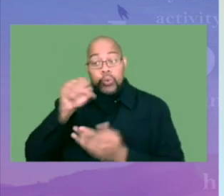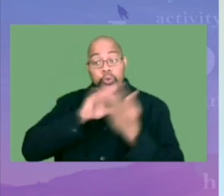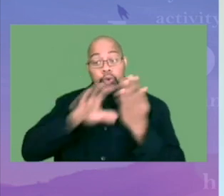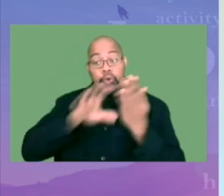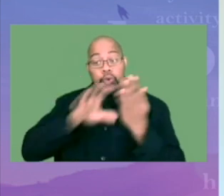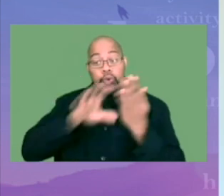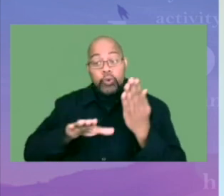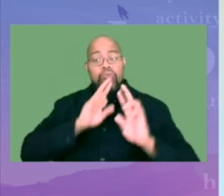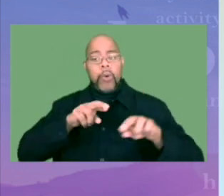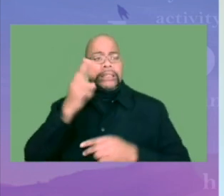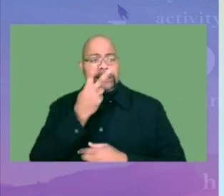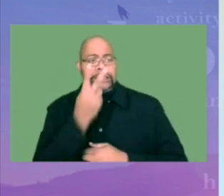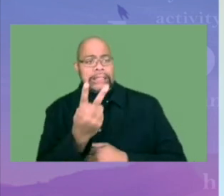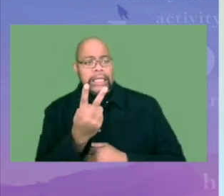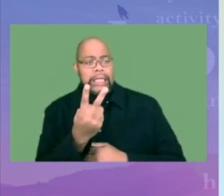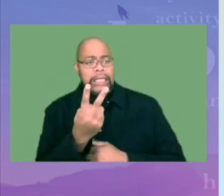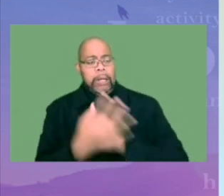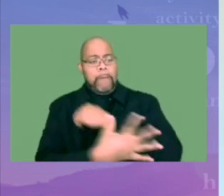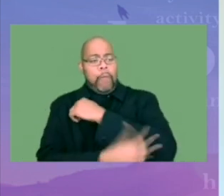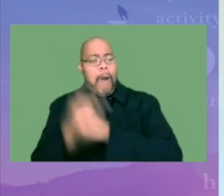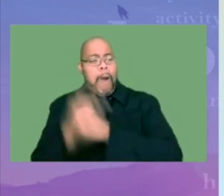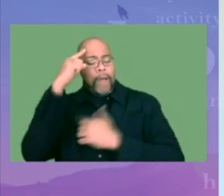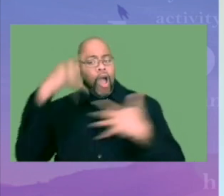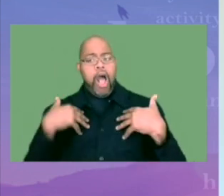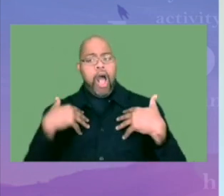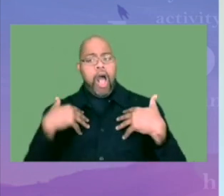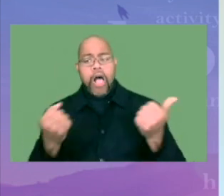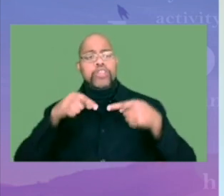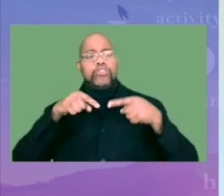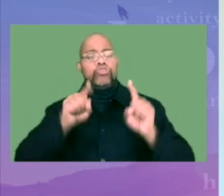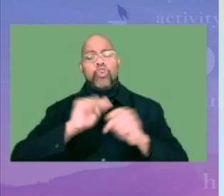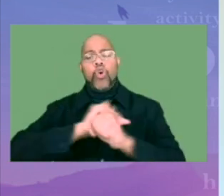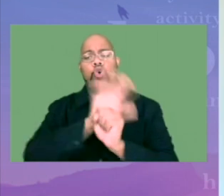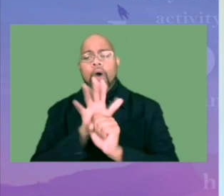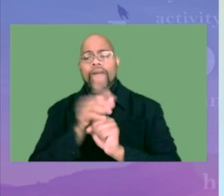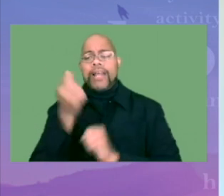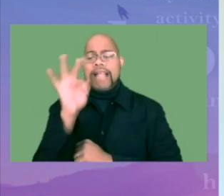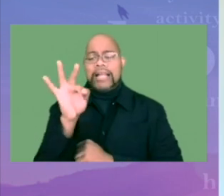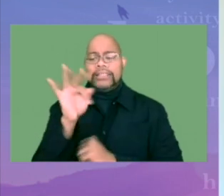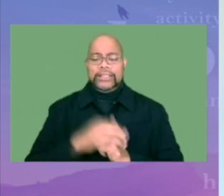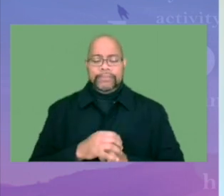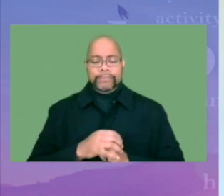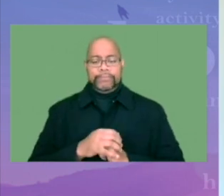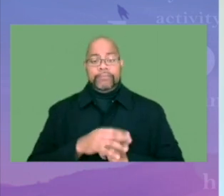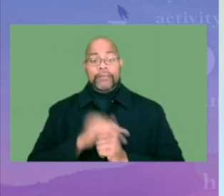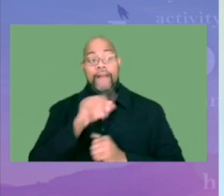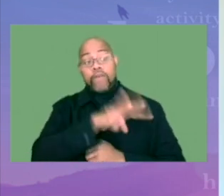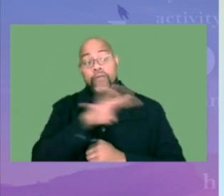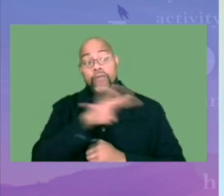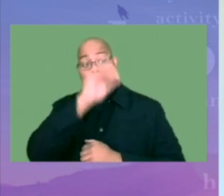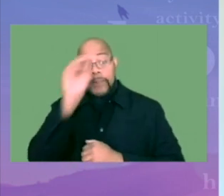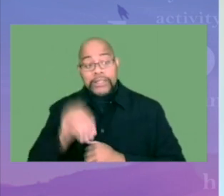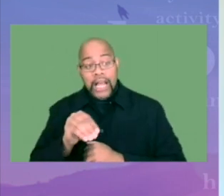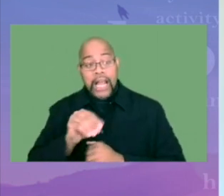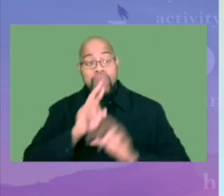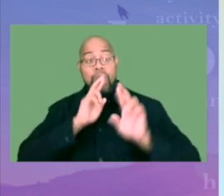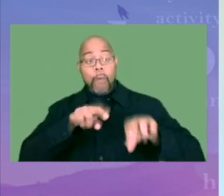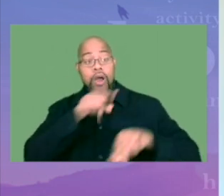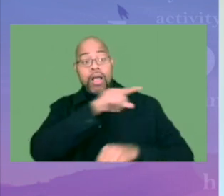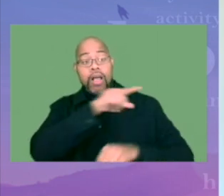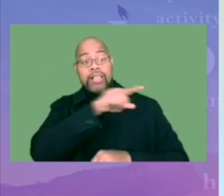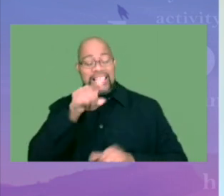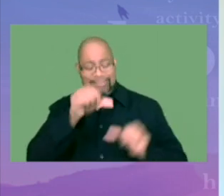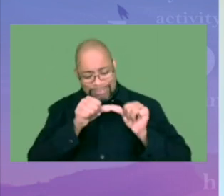specific, of high school students reported experiencing poor mental health health during the COVID-19 pandemic, and